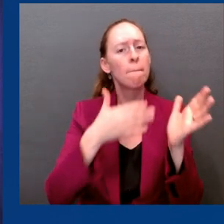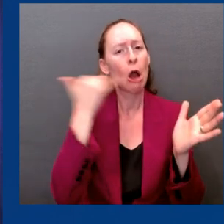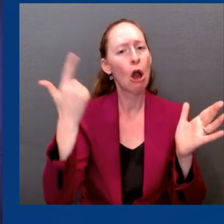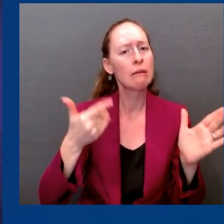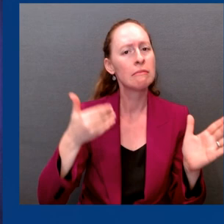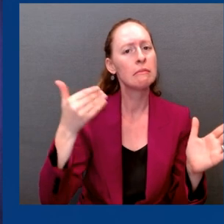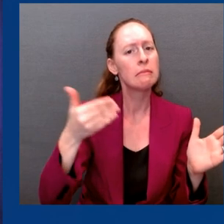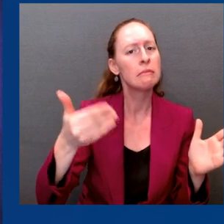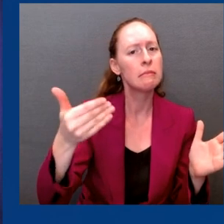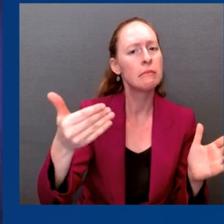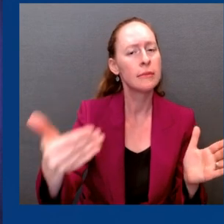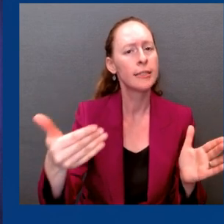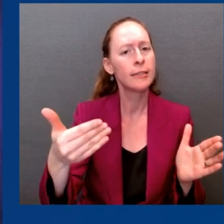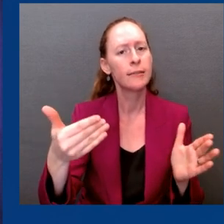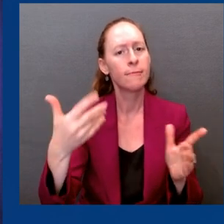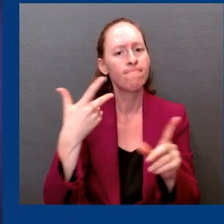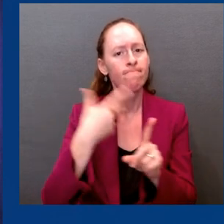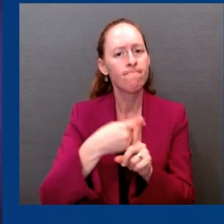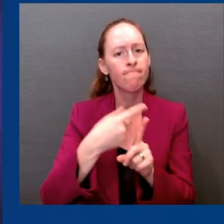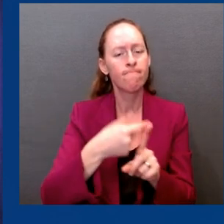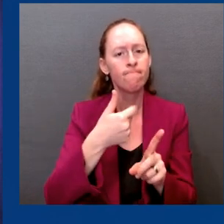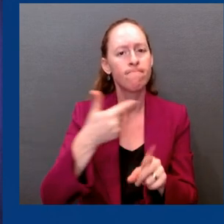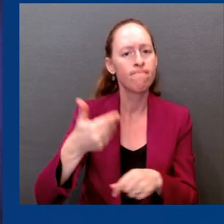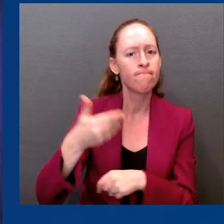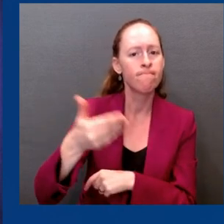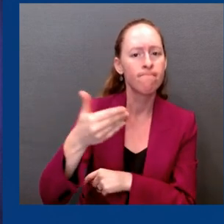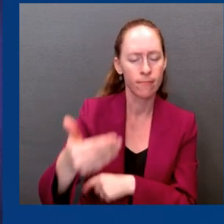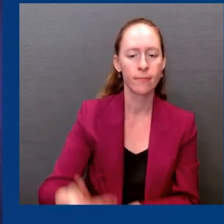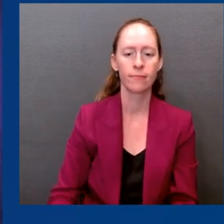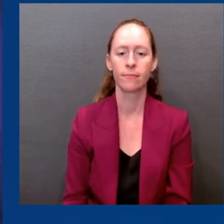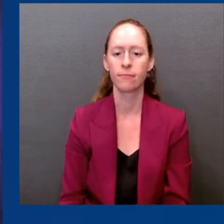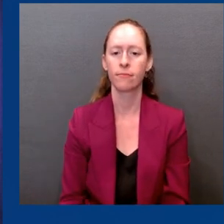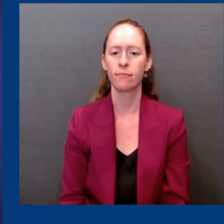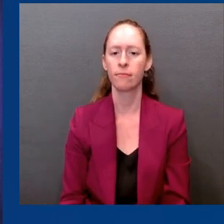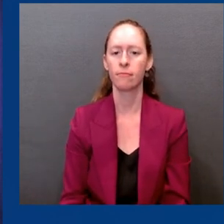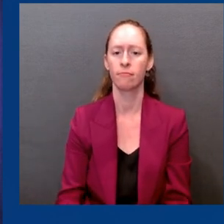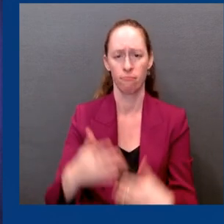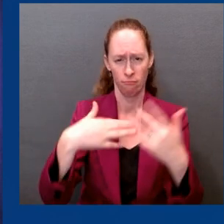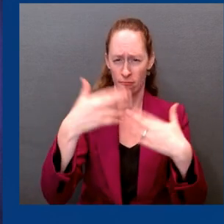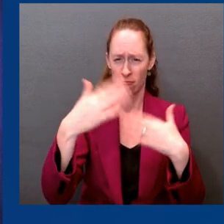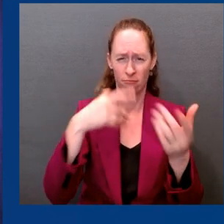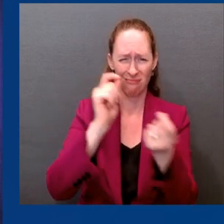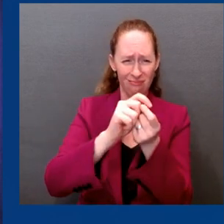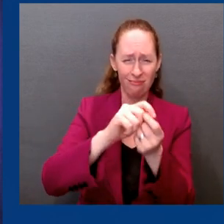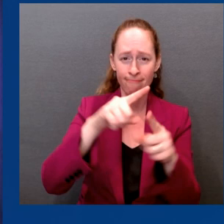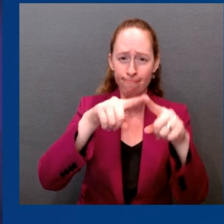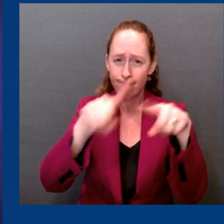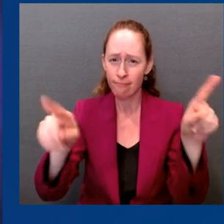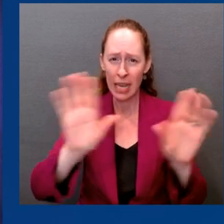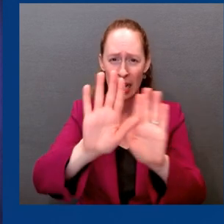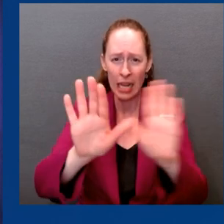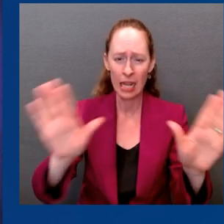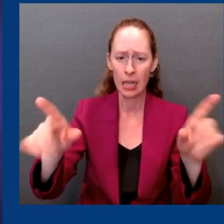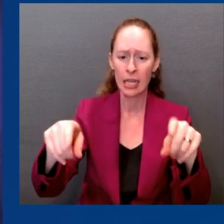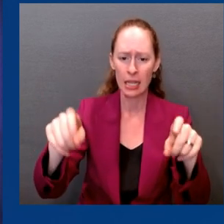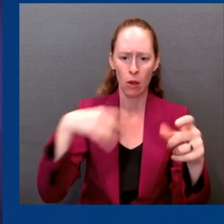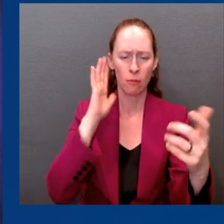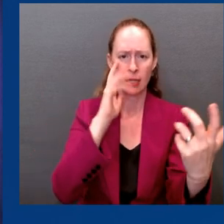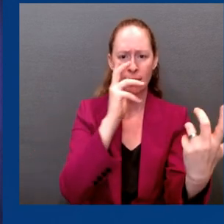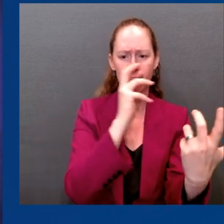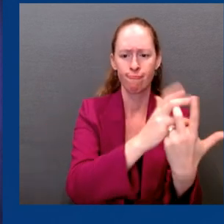they need. Now, I know over the past 18 months, figuring out what you need and when you need it